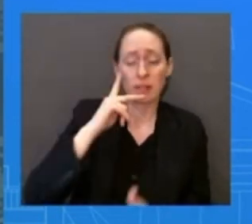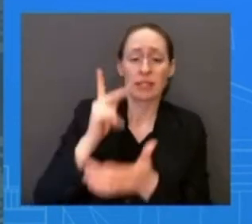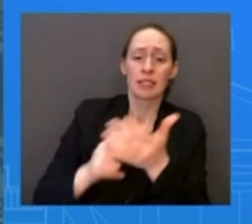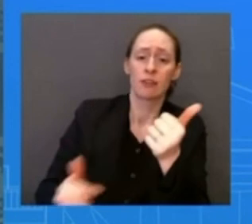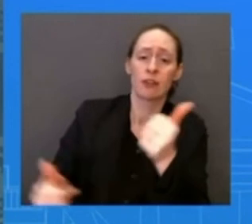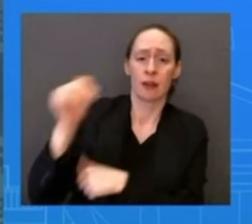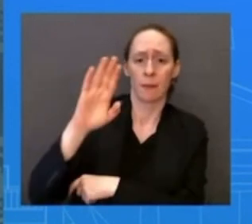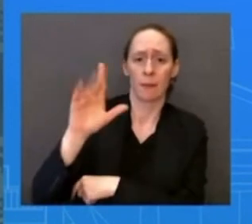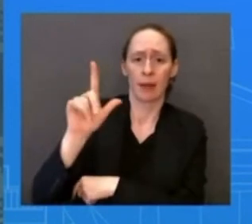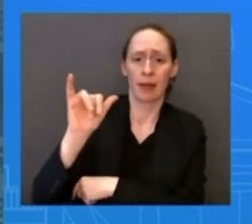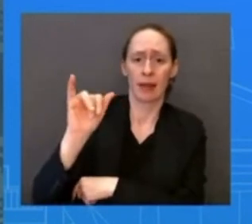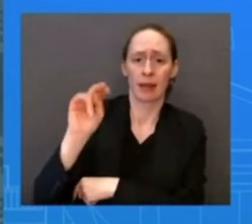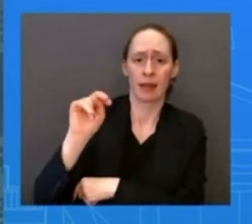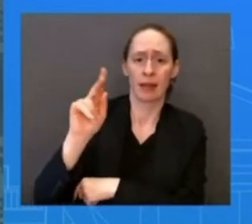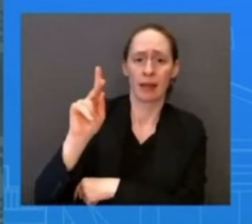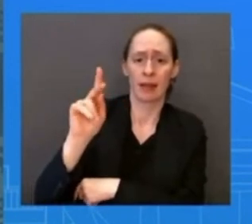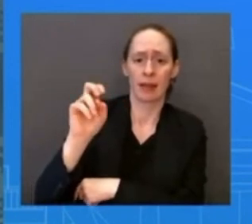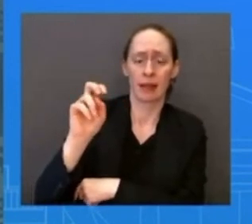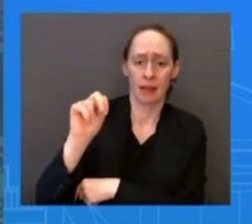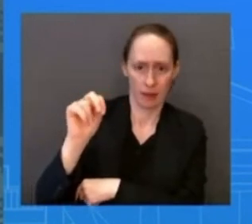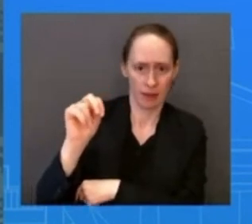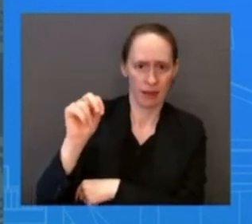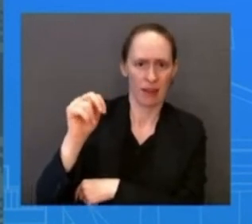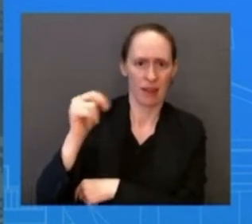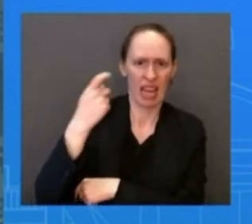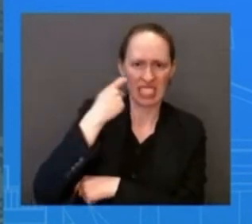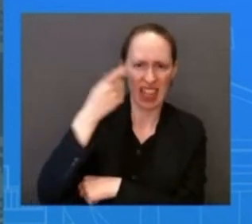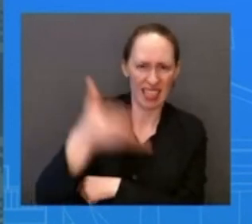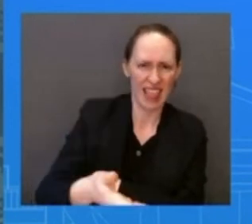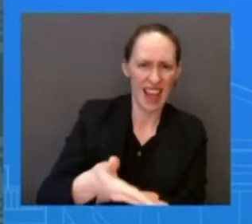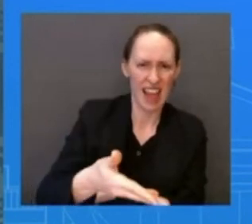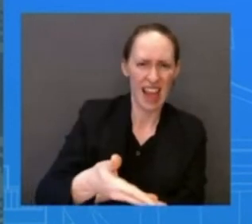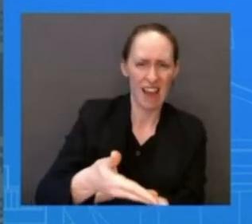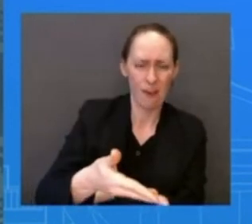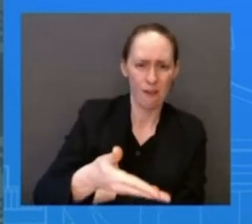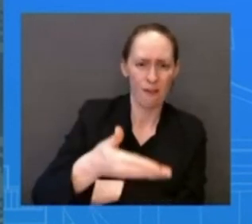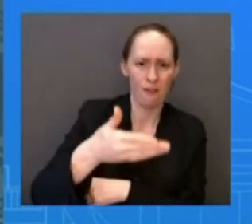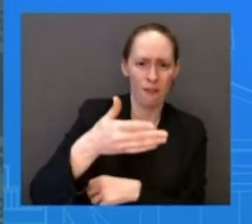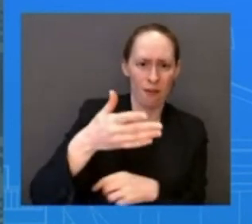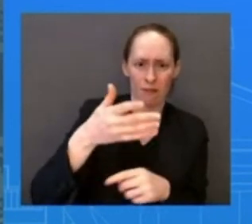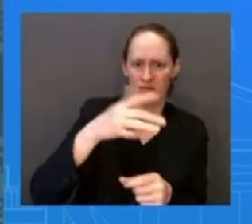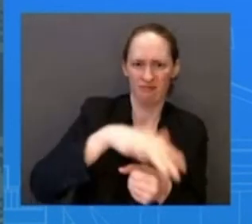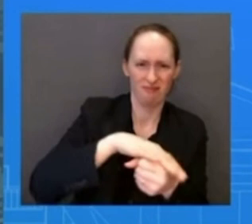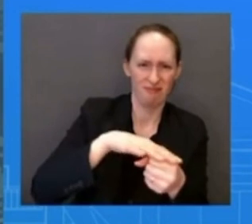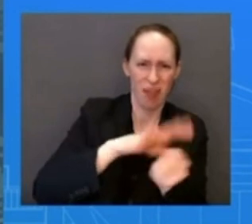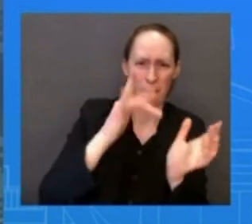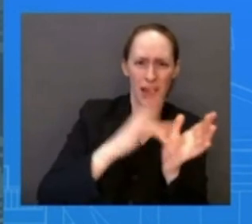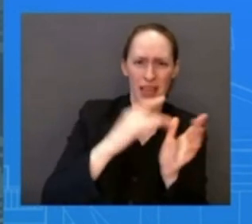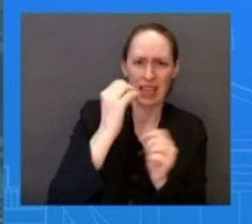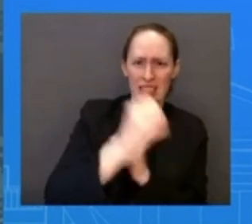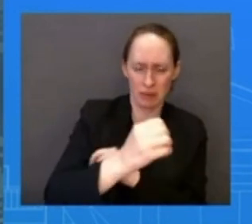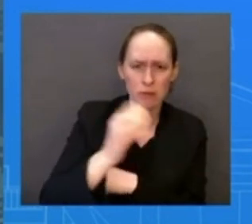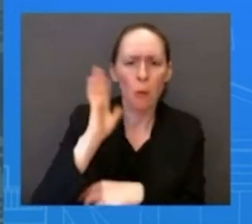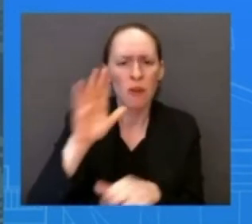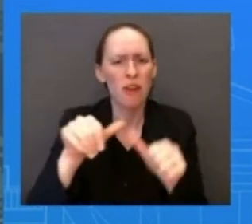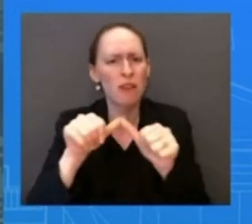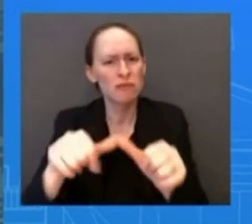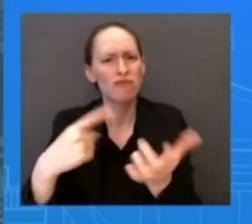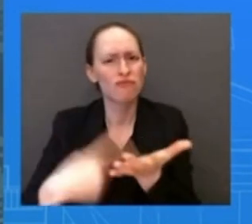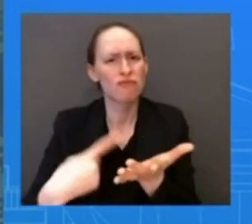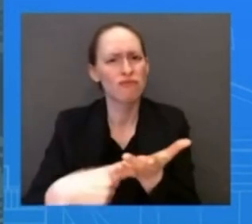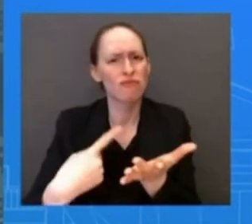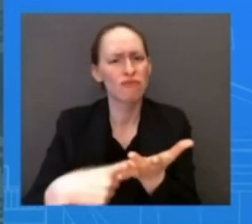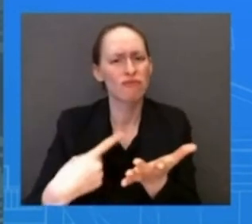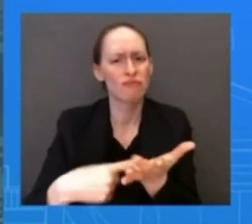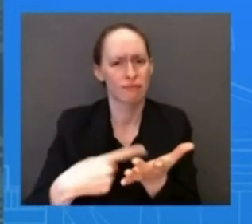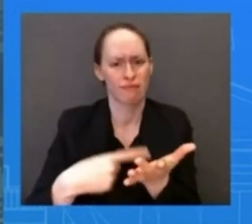and so, uh, again, we're going to, um, continue, uh, to, to call out the concerns that we're seeing, uh, and, um, and I'll